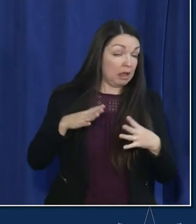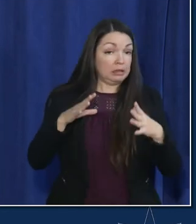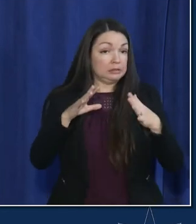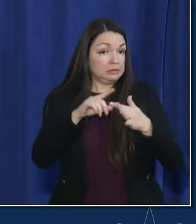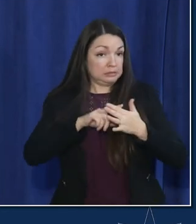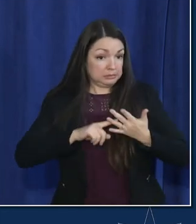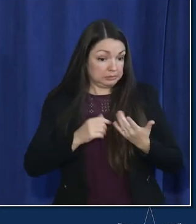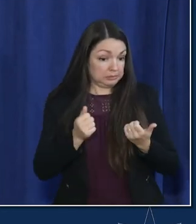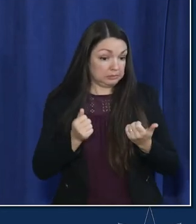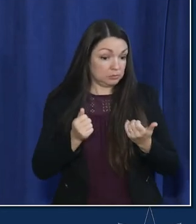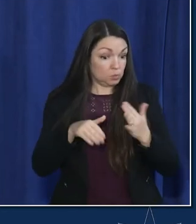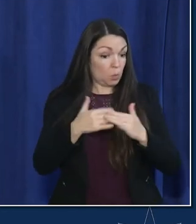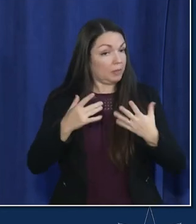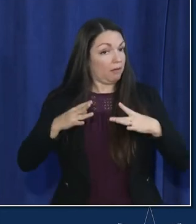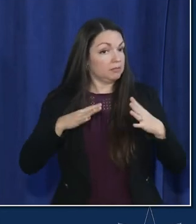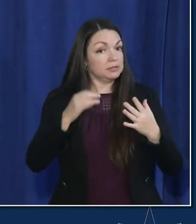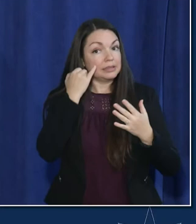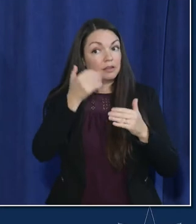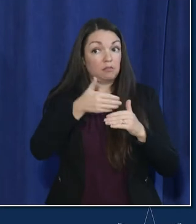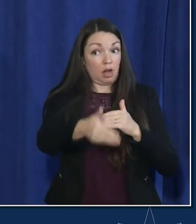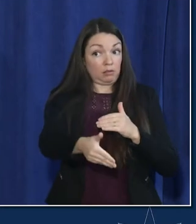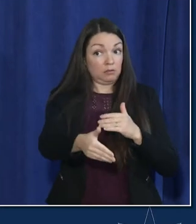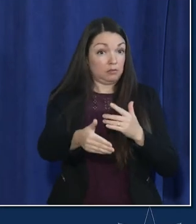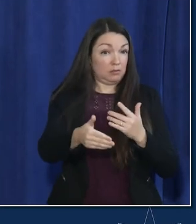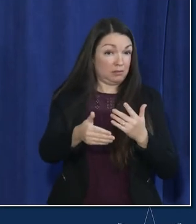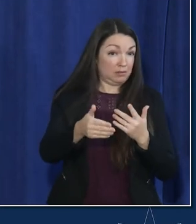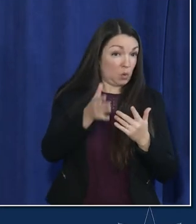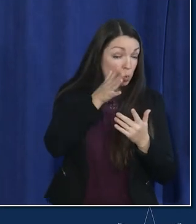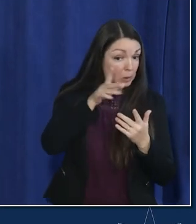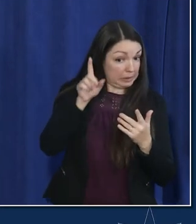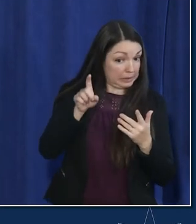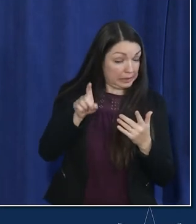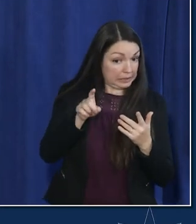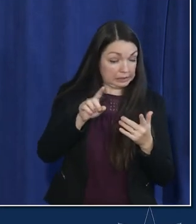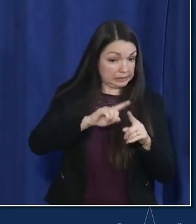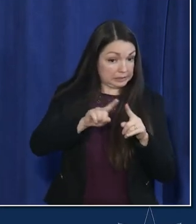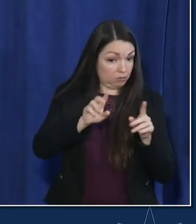i want those decisions and that guidance to really come from the medical professionals